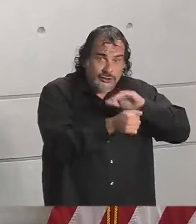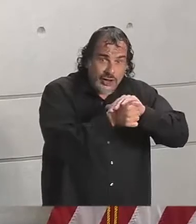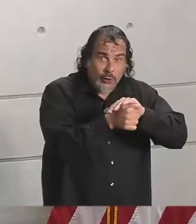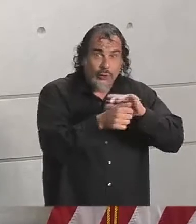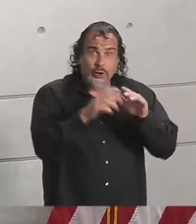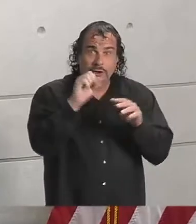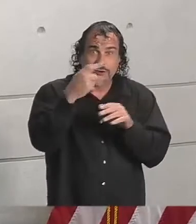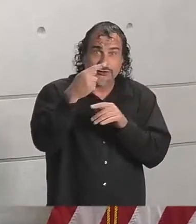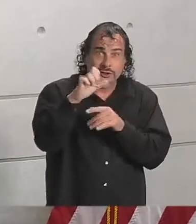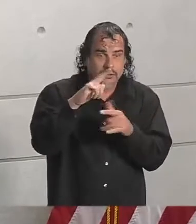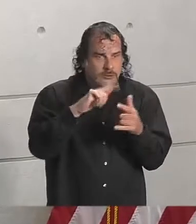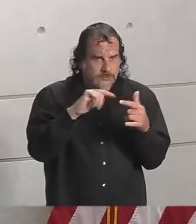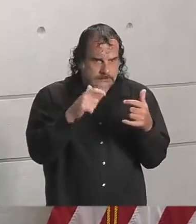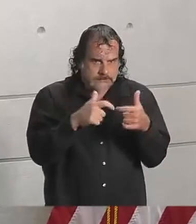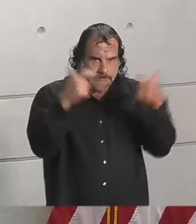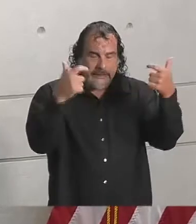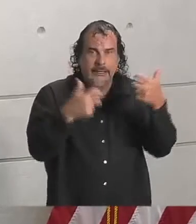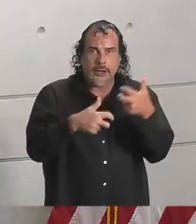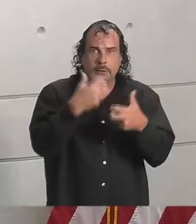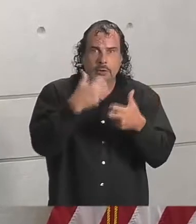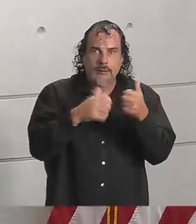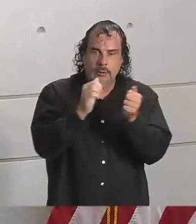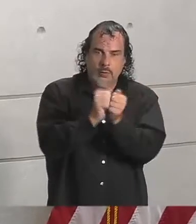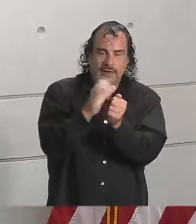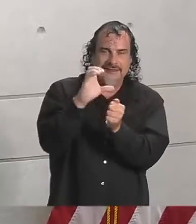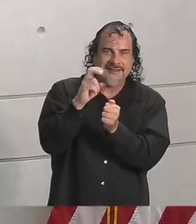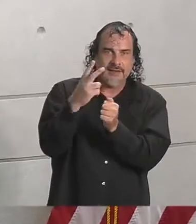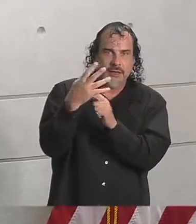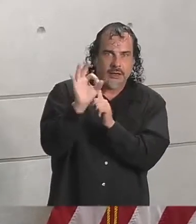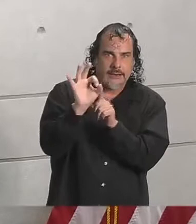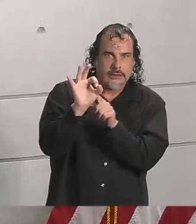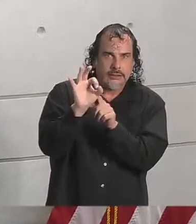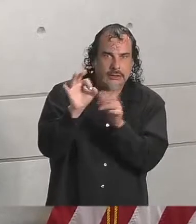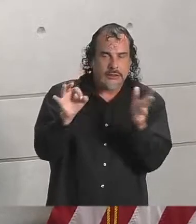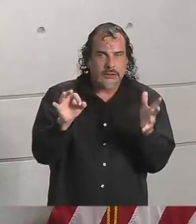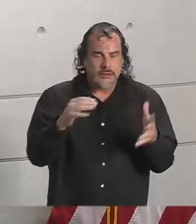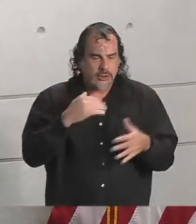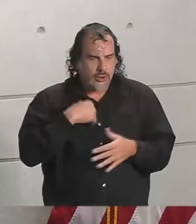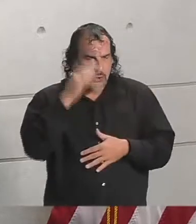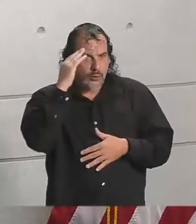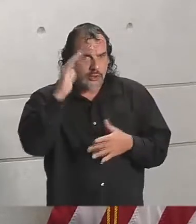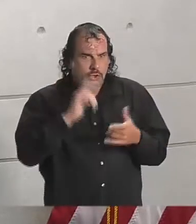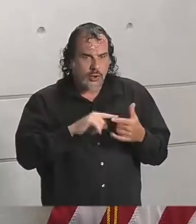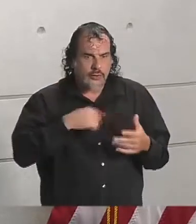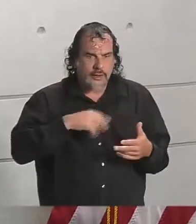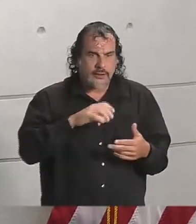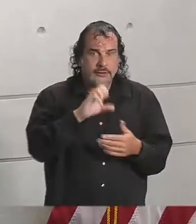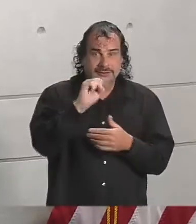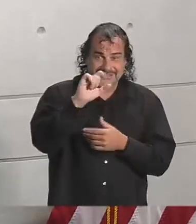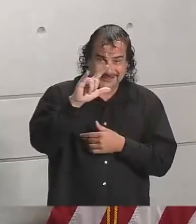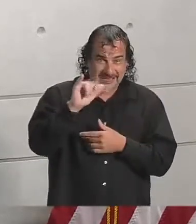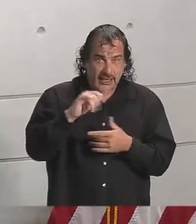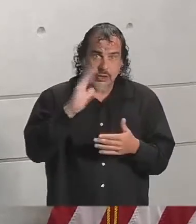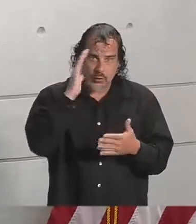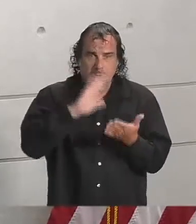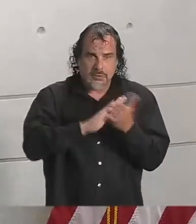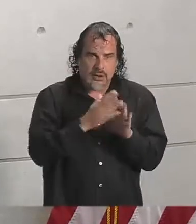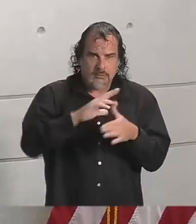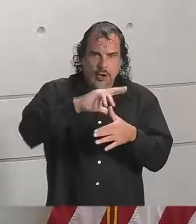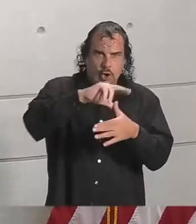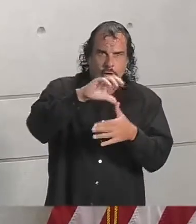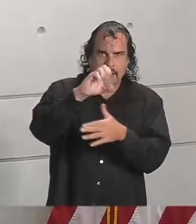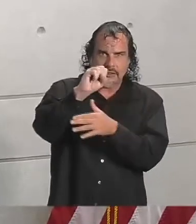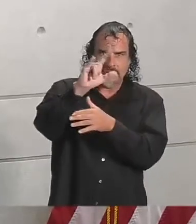such as that in a very challenging environment of COVID. We know that Tropical Storm Sally is likely to become Hurricane Sally,